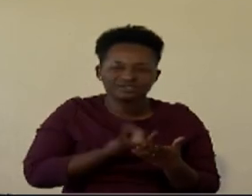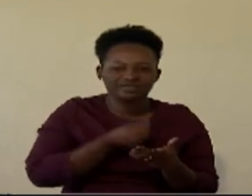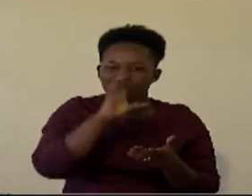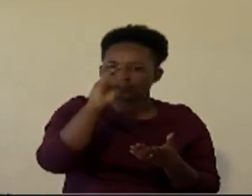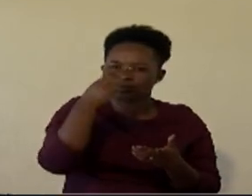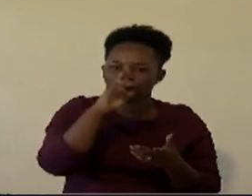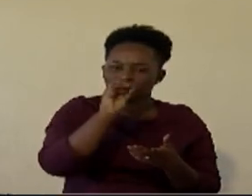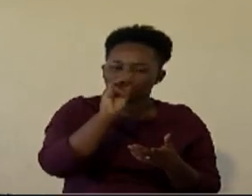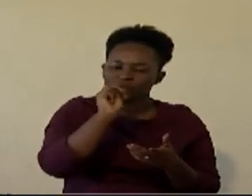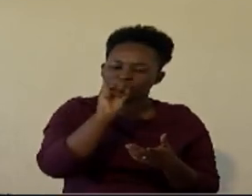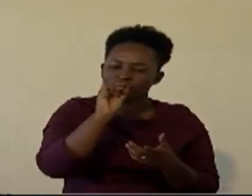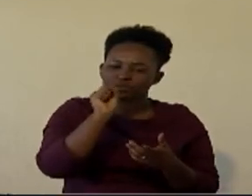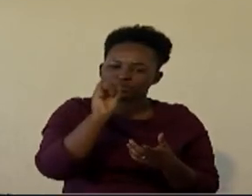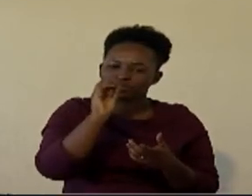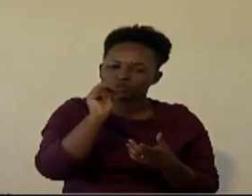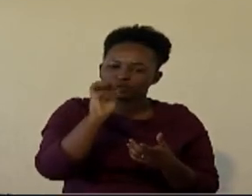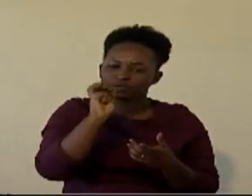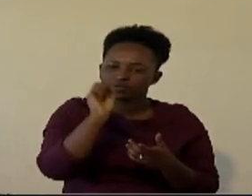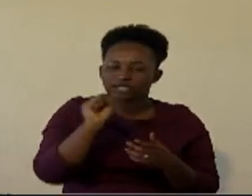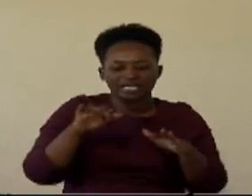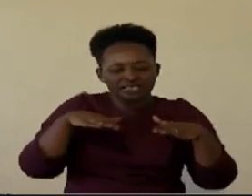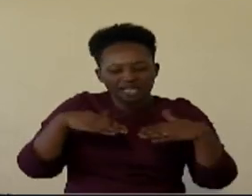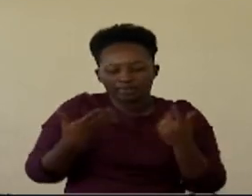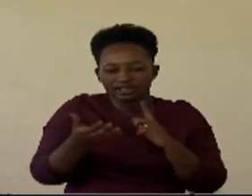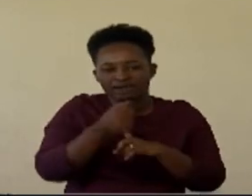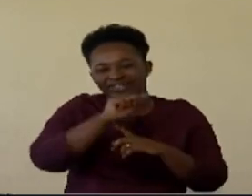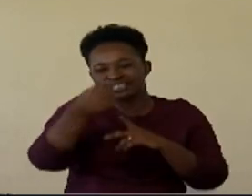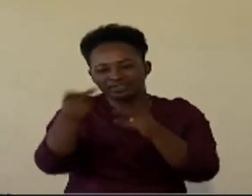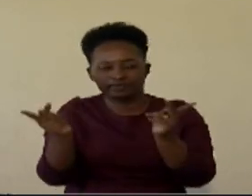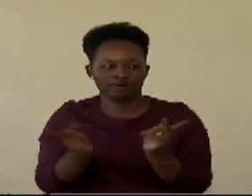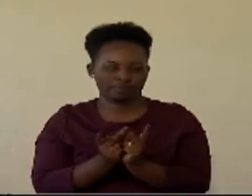have taken a different form in which we cannot say that they are dividing.